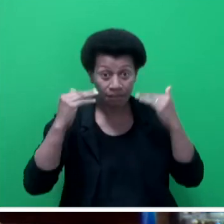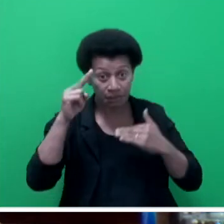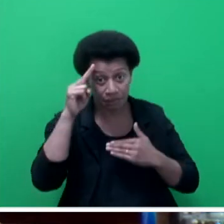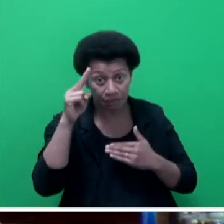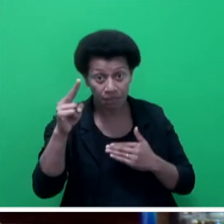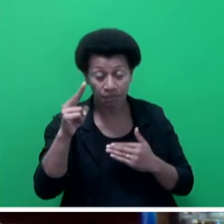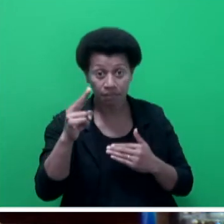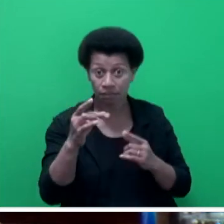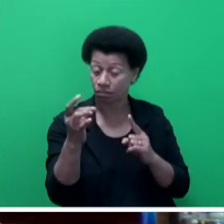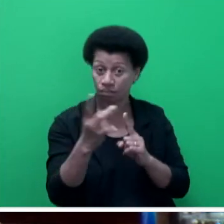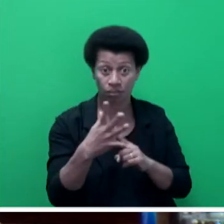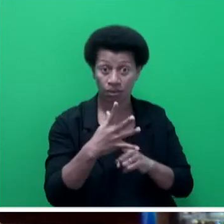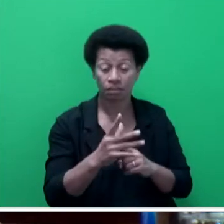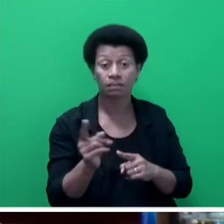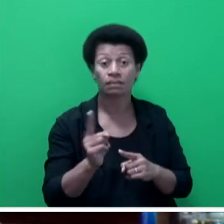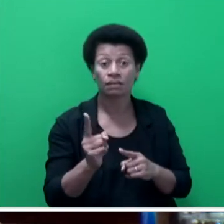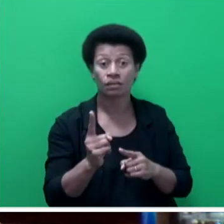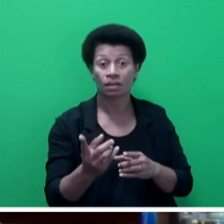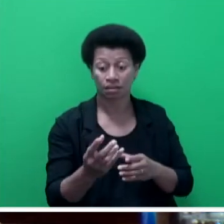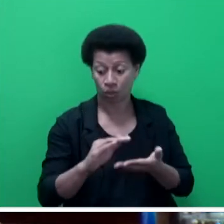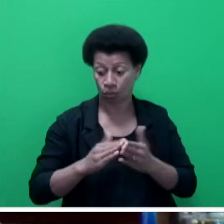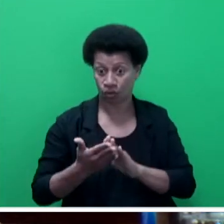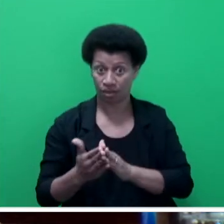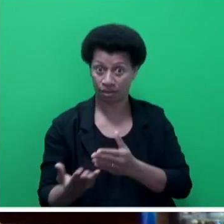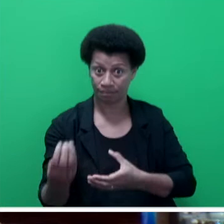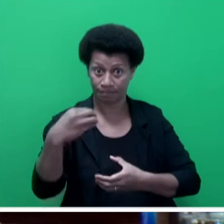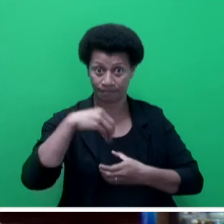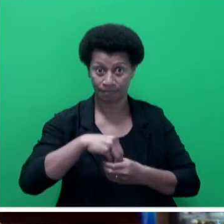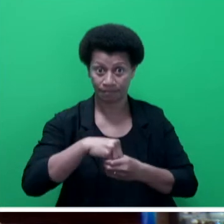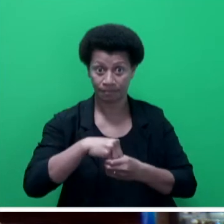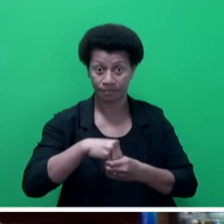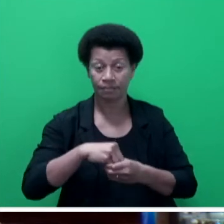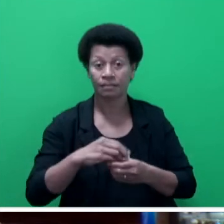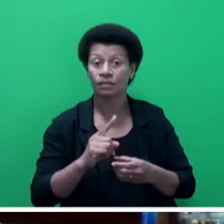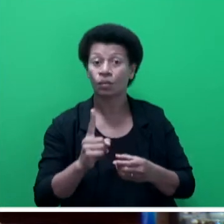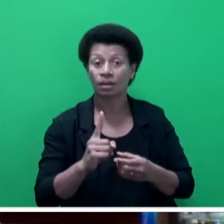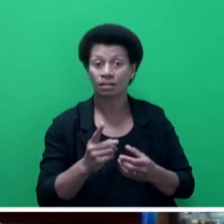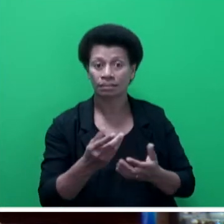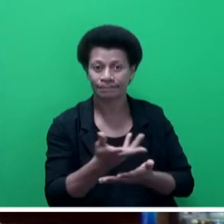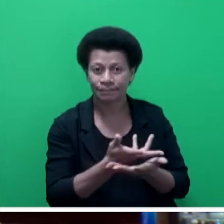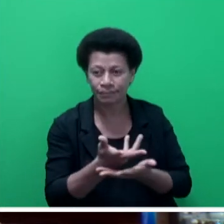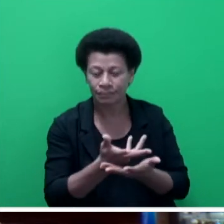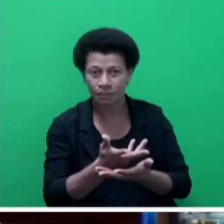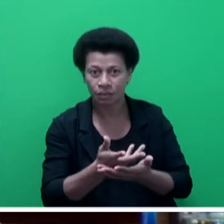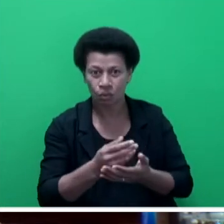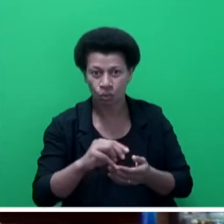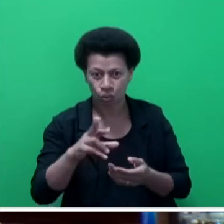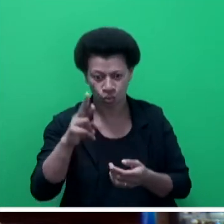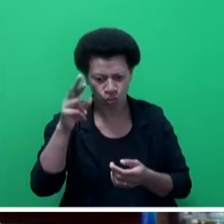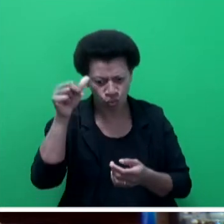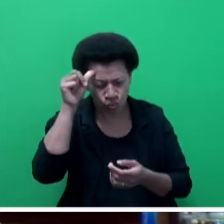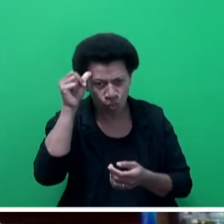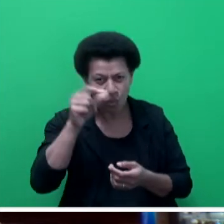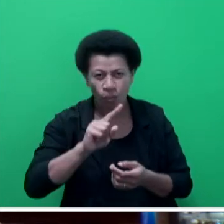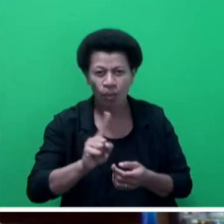that an integrated community approach is initiated if we are to realize resilient communities